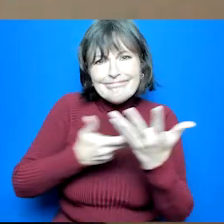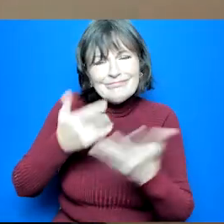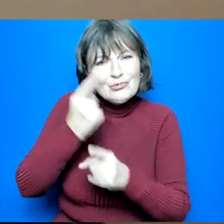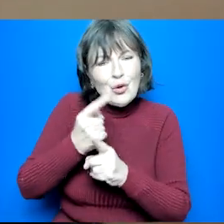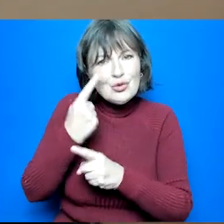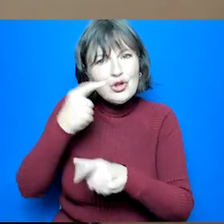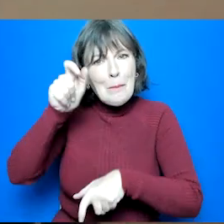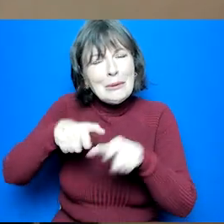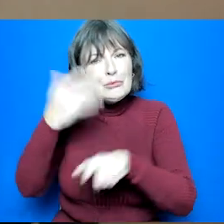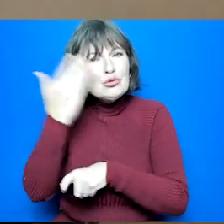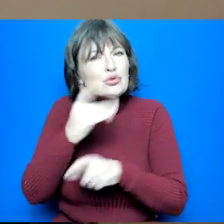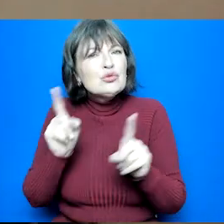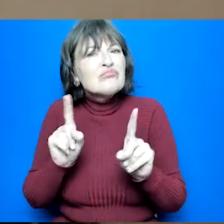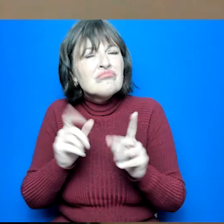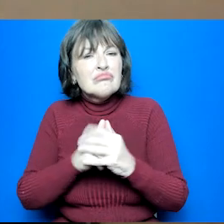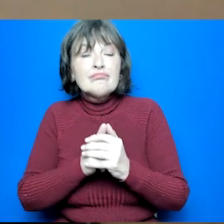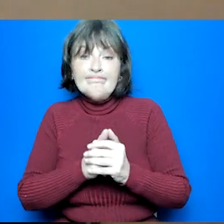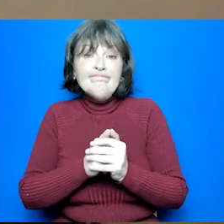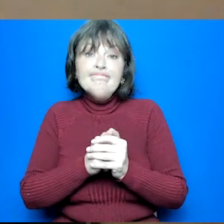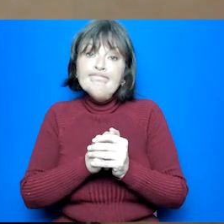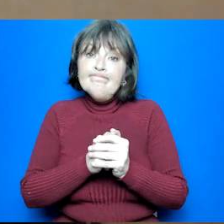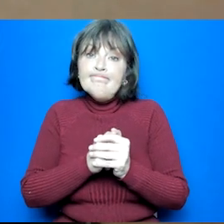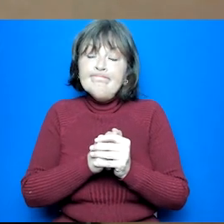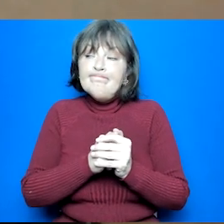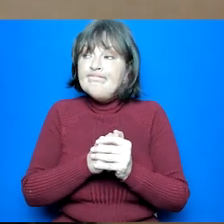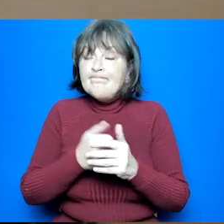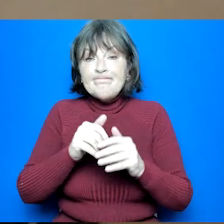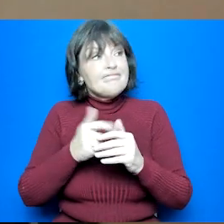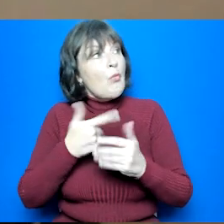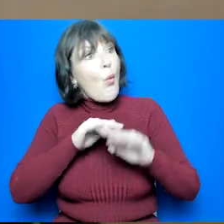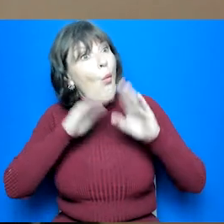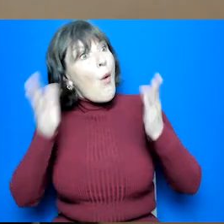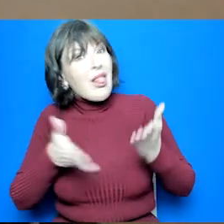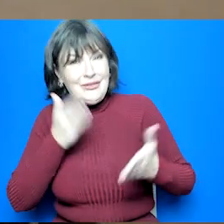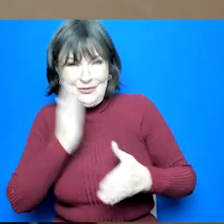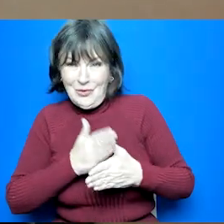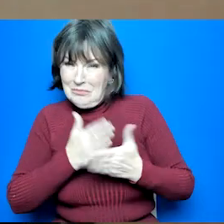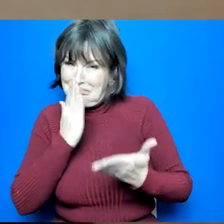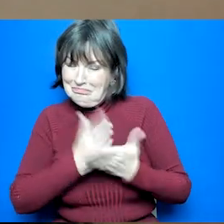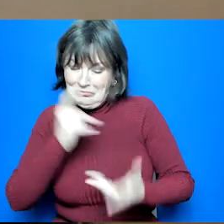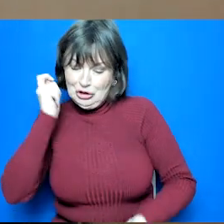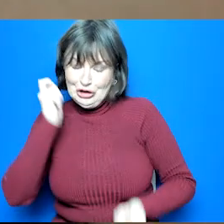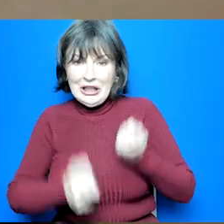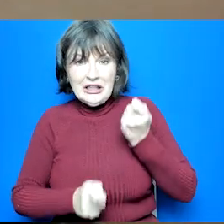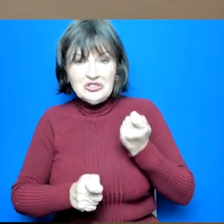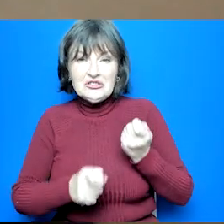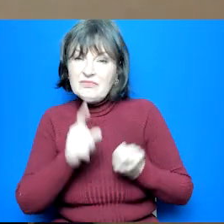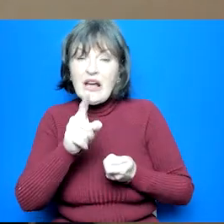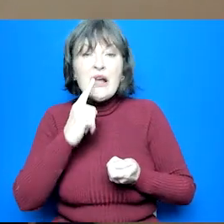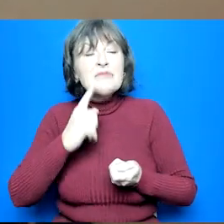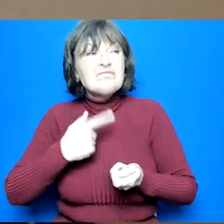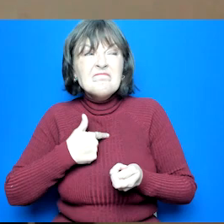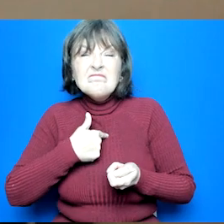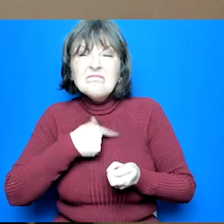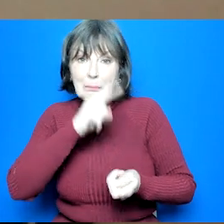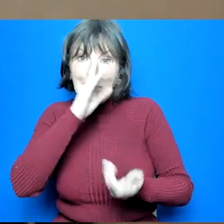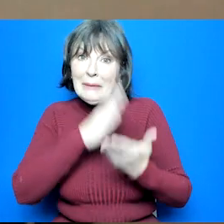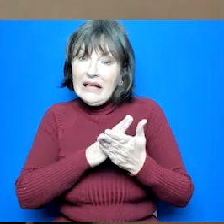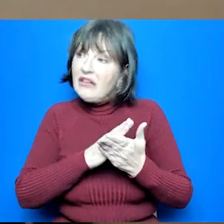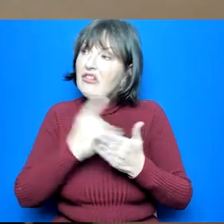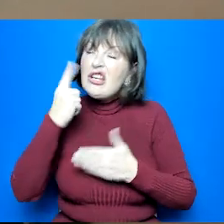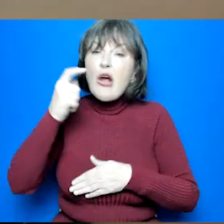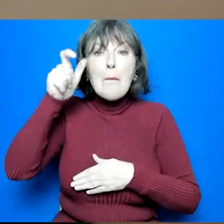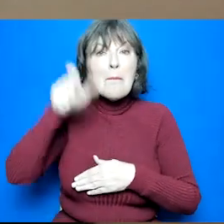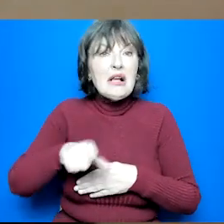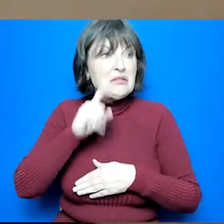school so the world of work is changing it has changed um and it's really likely that people will have many careers in